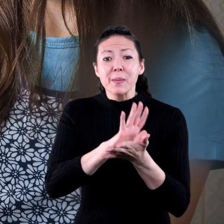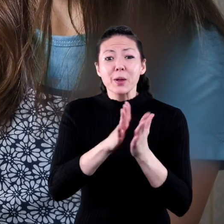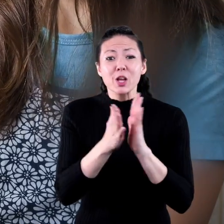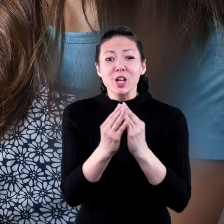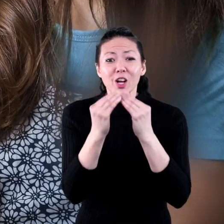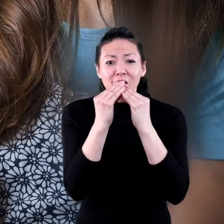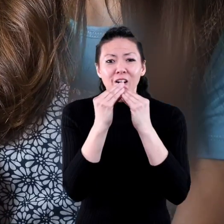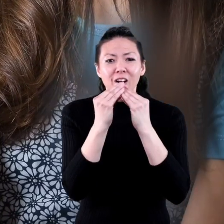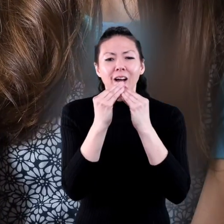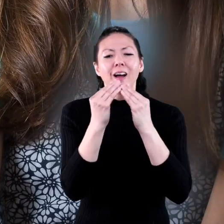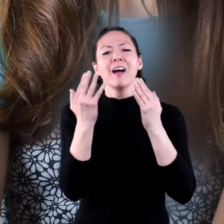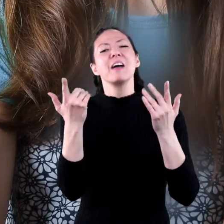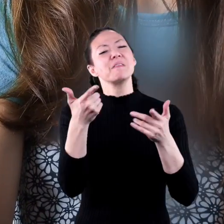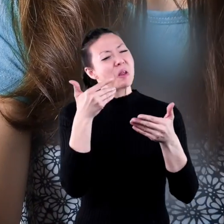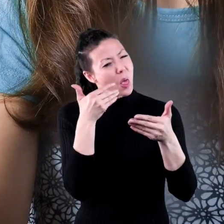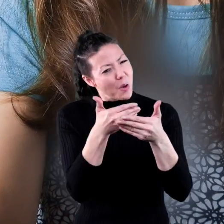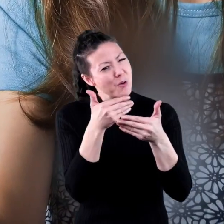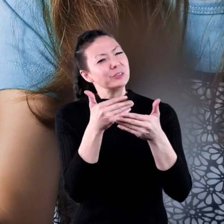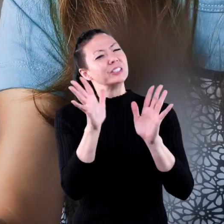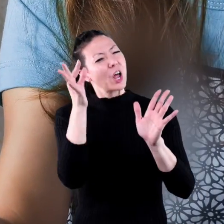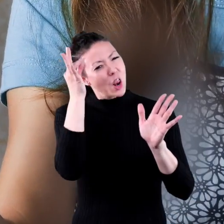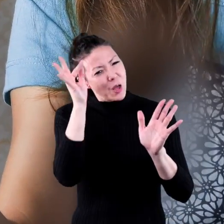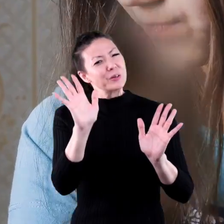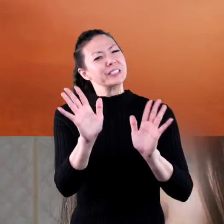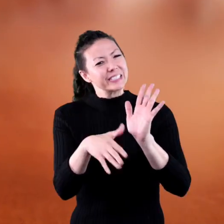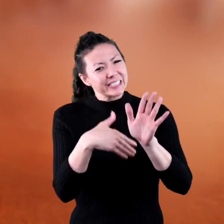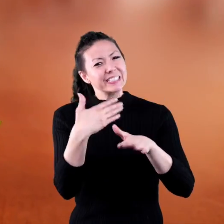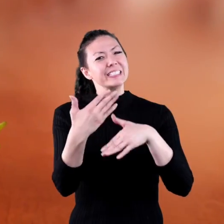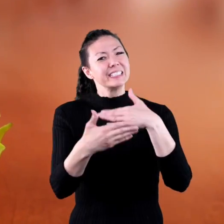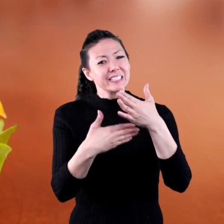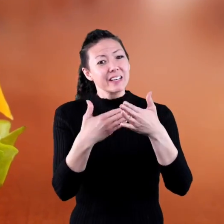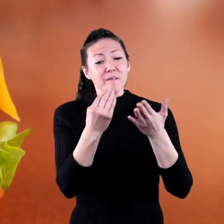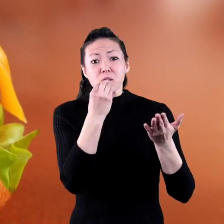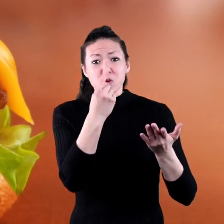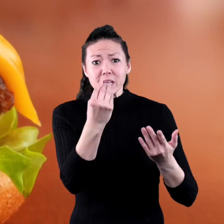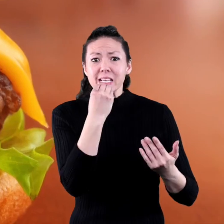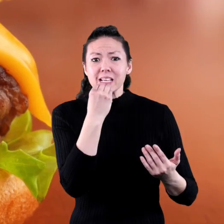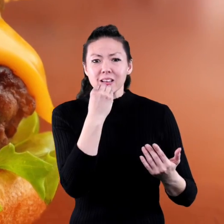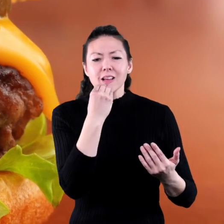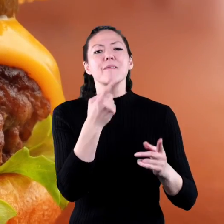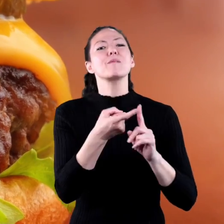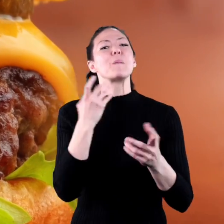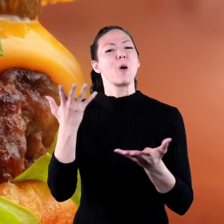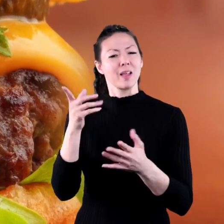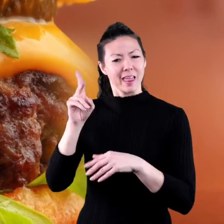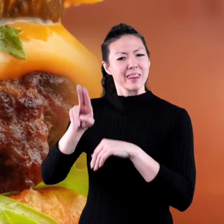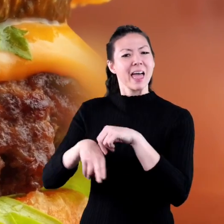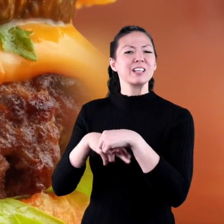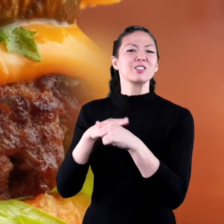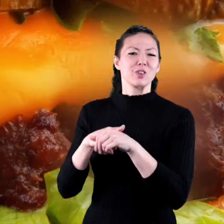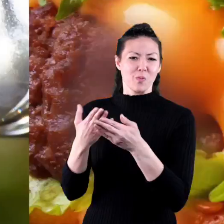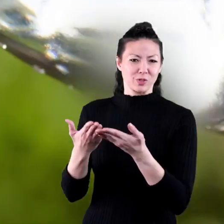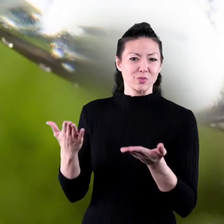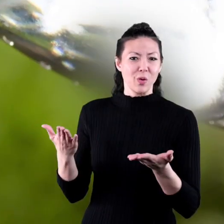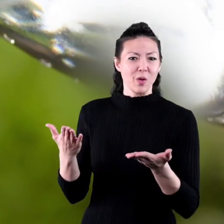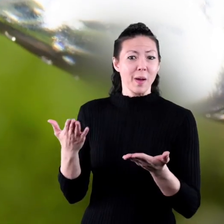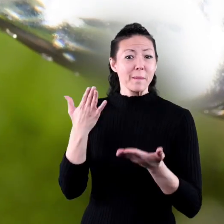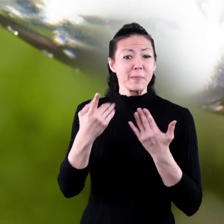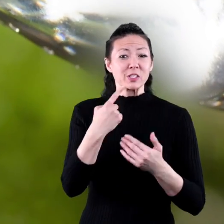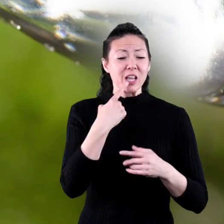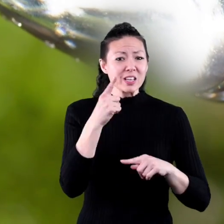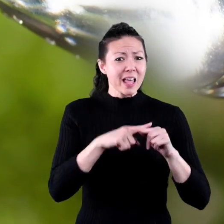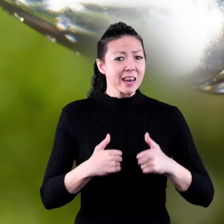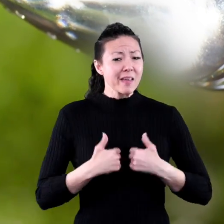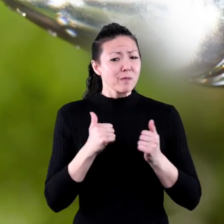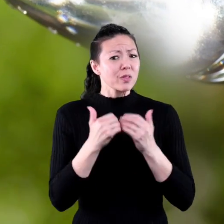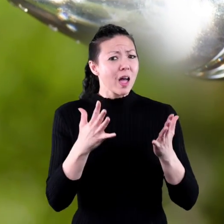cheeseburgers? Now you're getting closer. The food you eat comes from natural resources. Maybe you